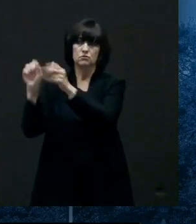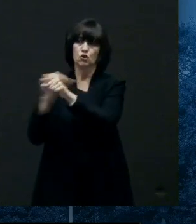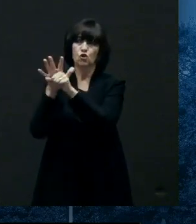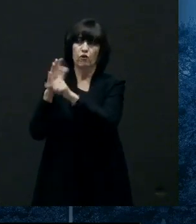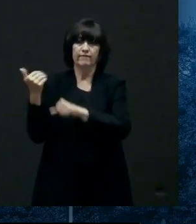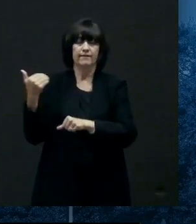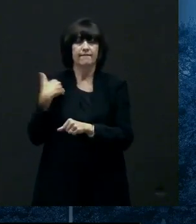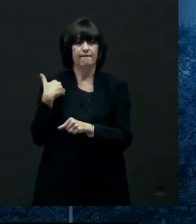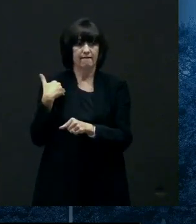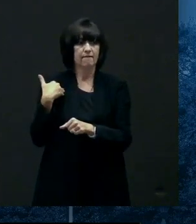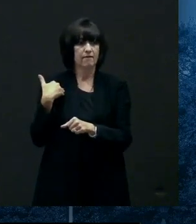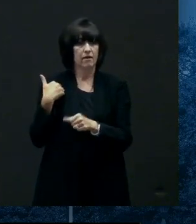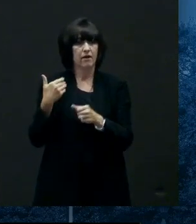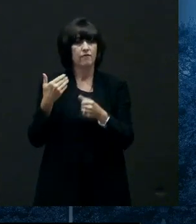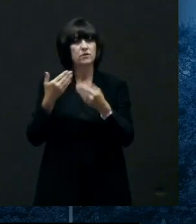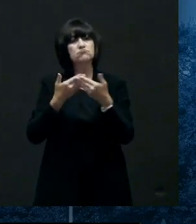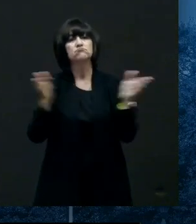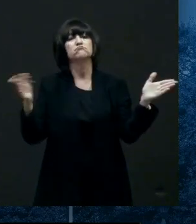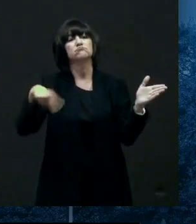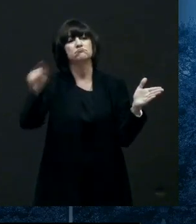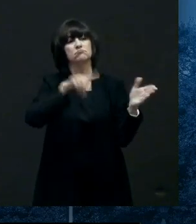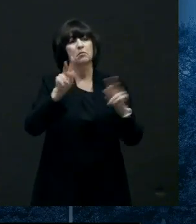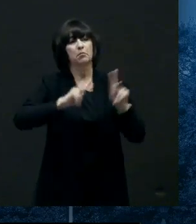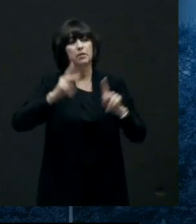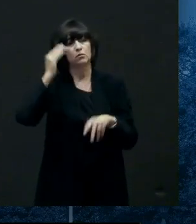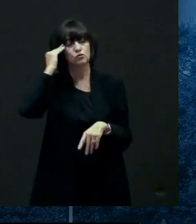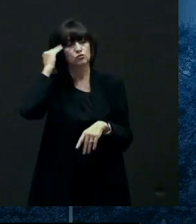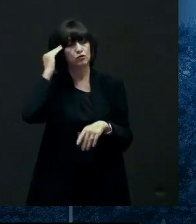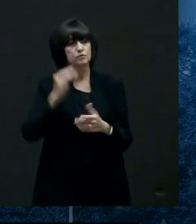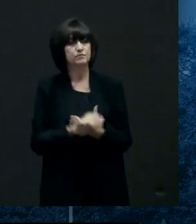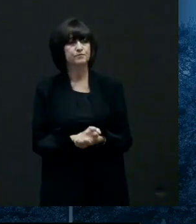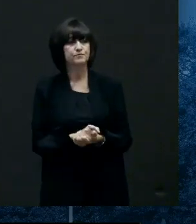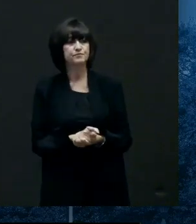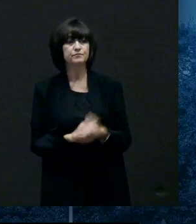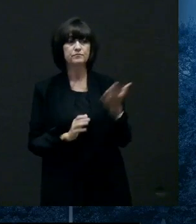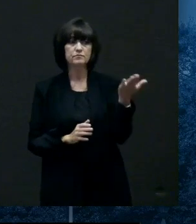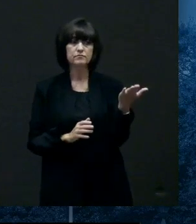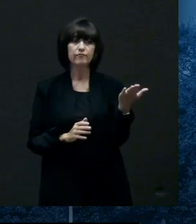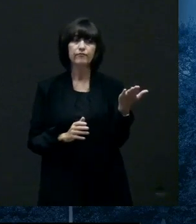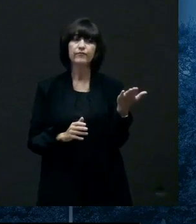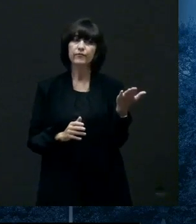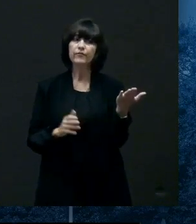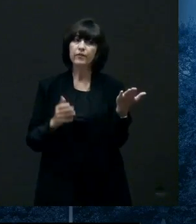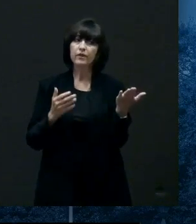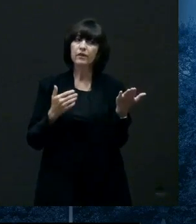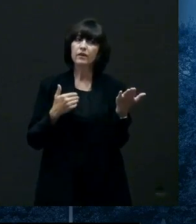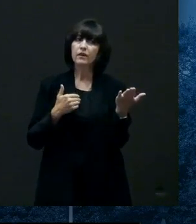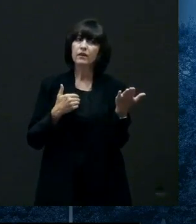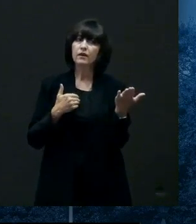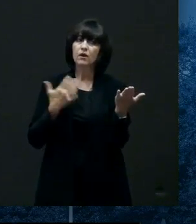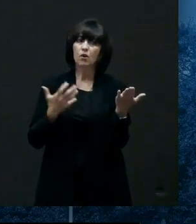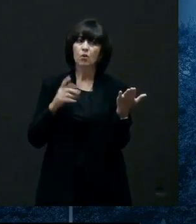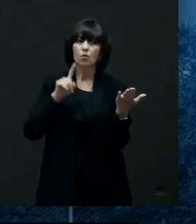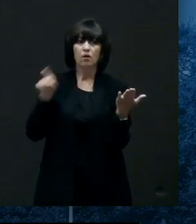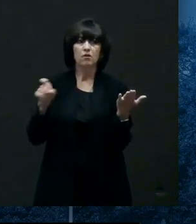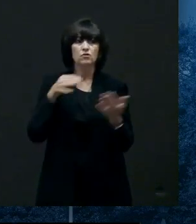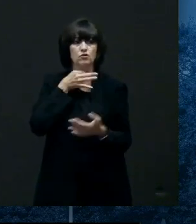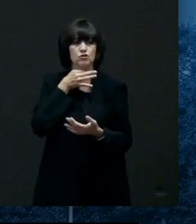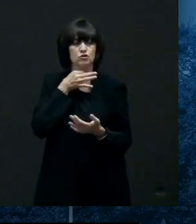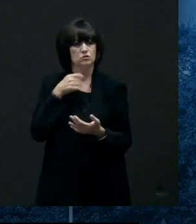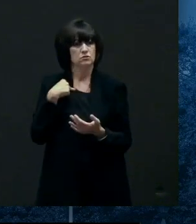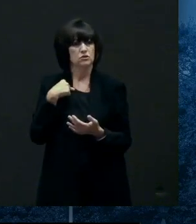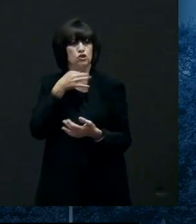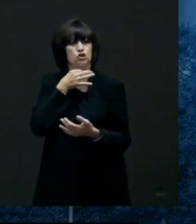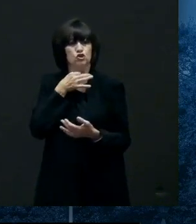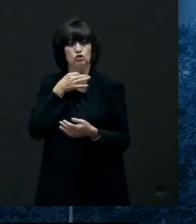question um for the governor i know there have been reports of the ohio governor testing positive and then testing negative for the coronavirus i'm curious how often you get